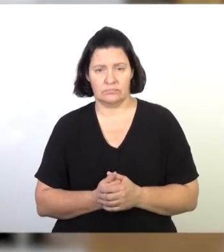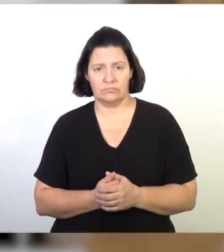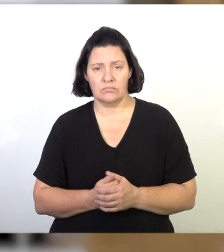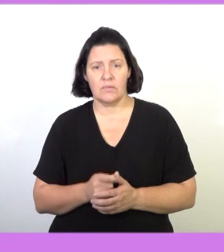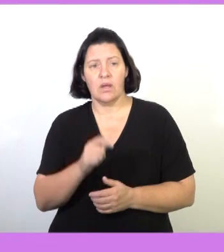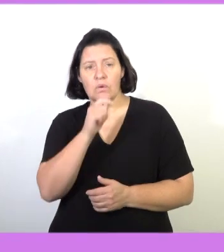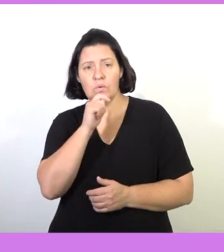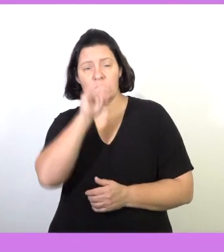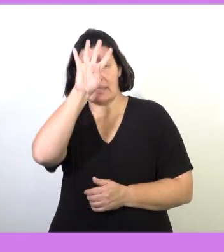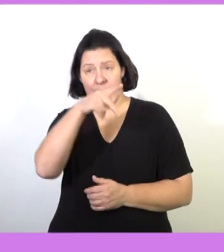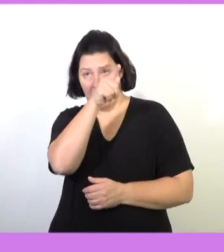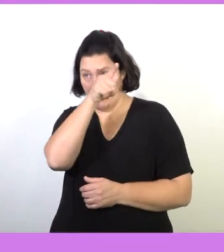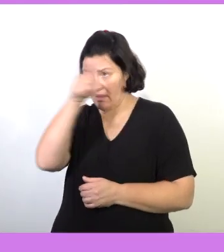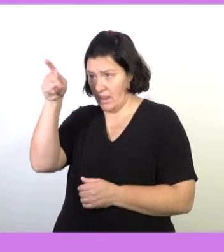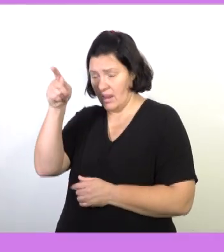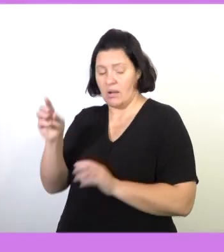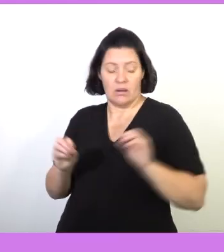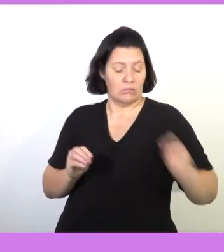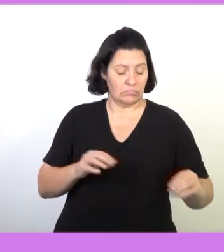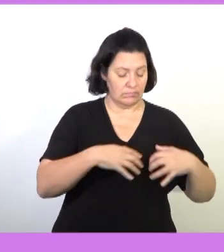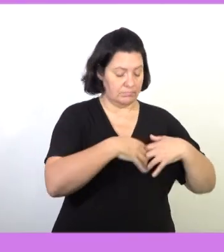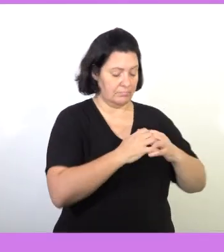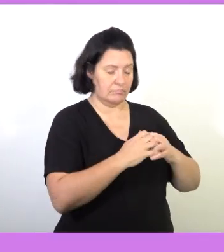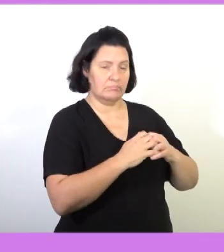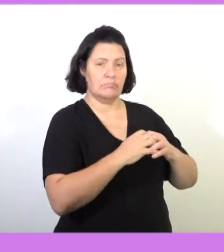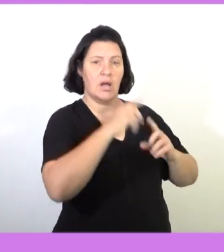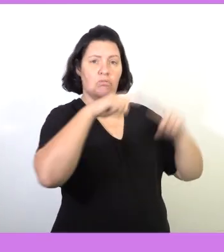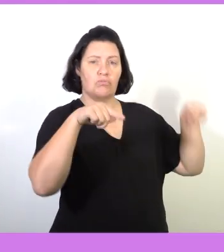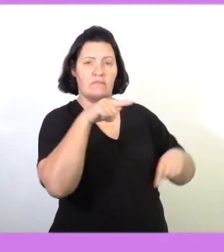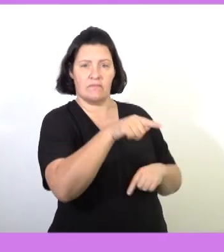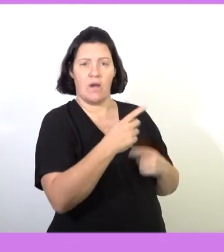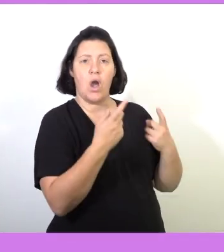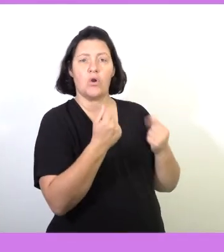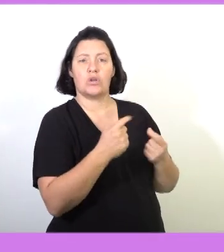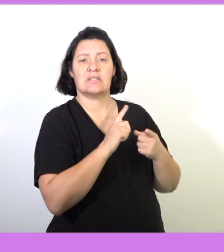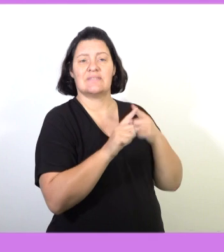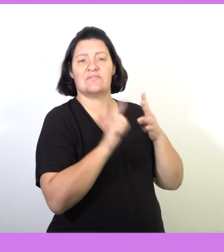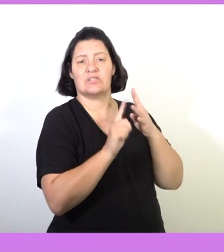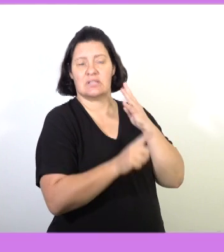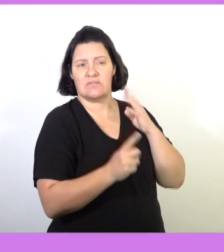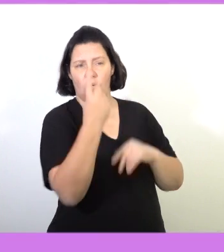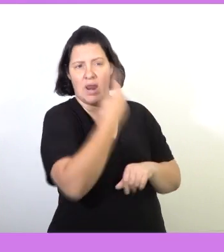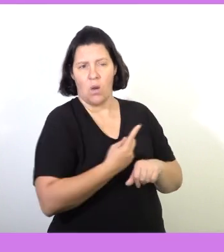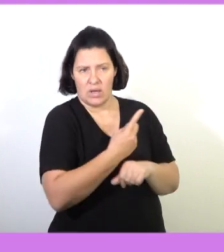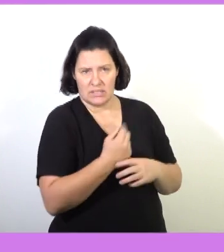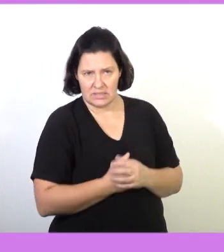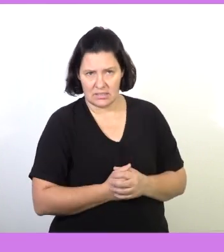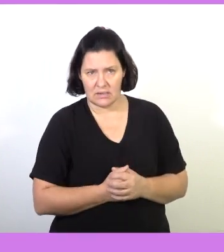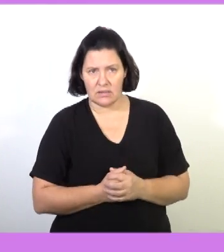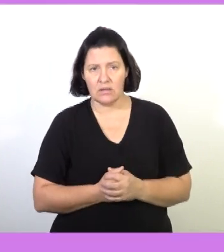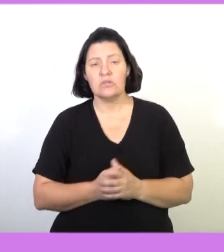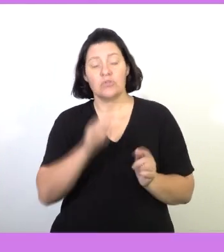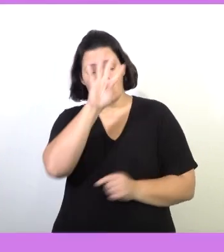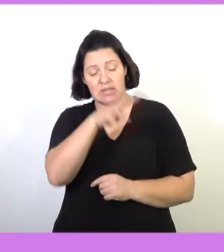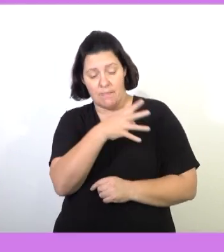Use the table alongside to draw the graph of different costs per hour. So there is our